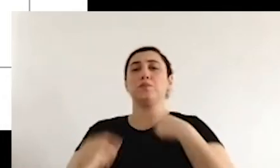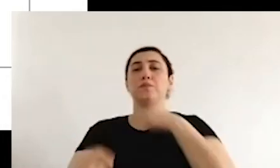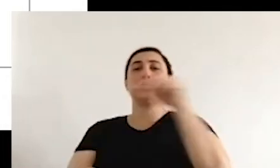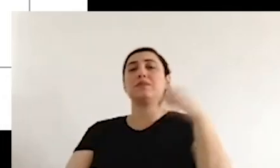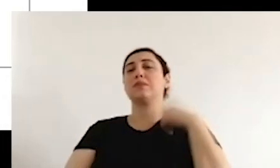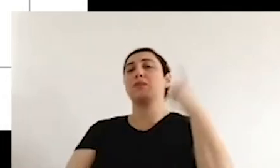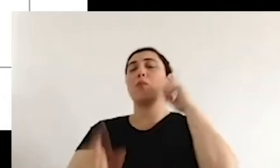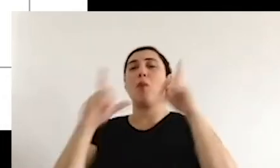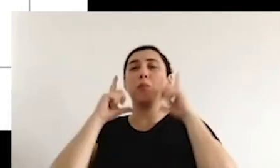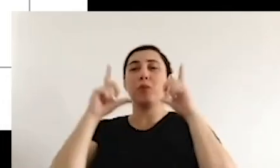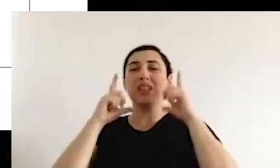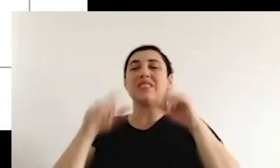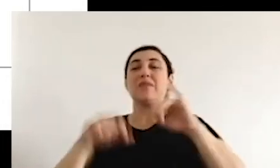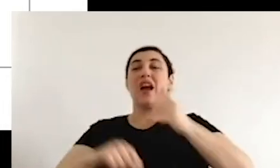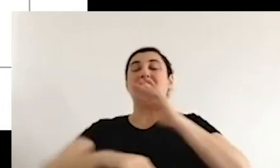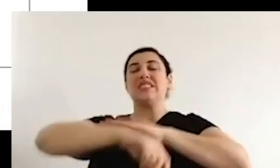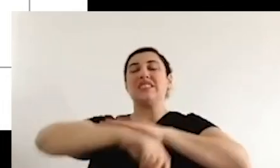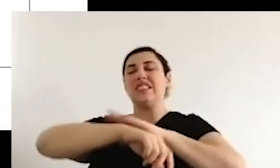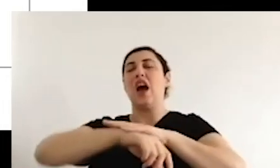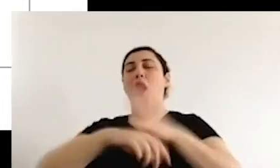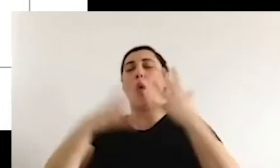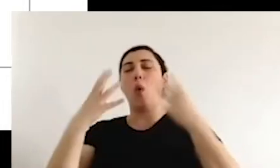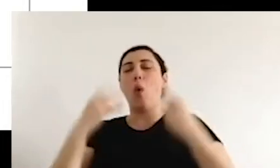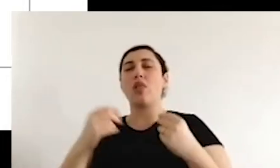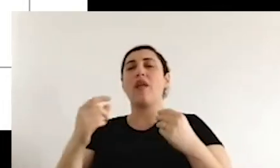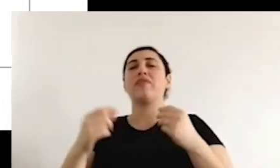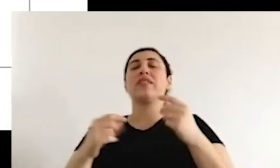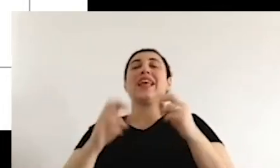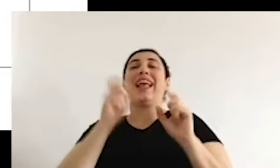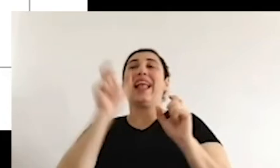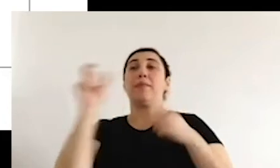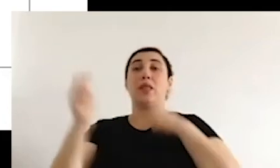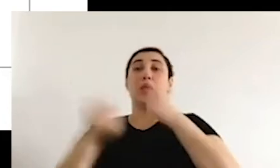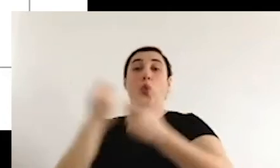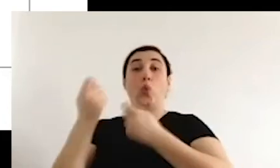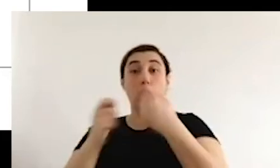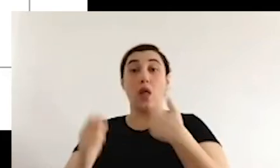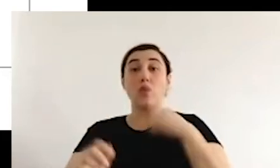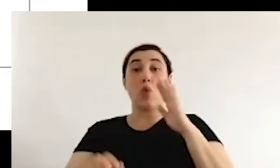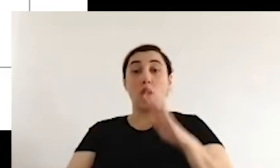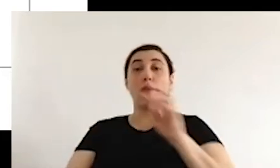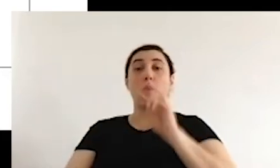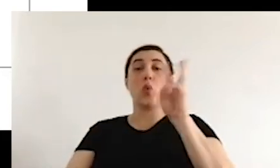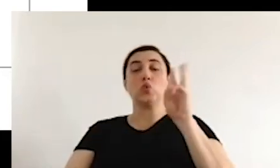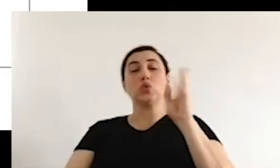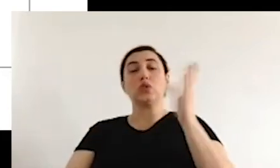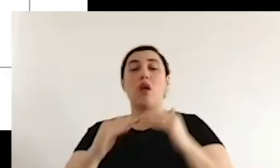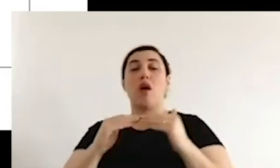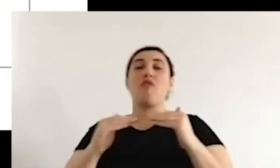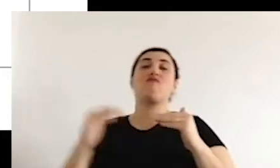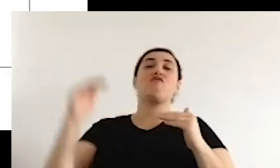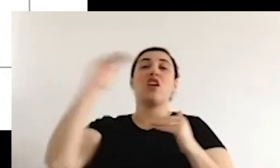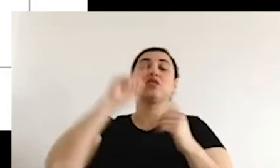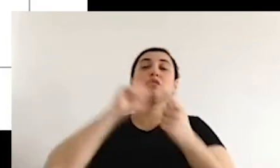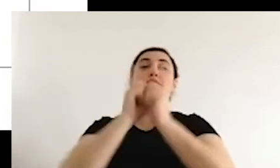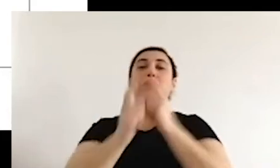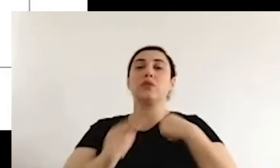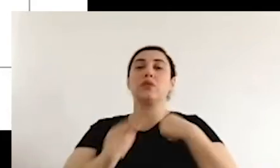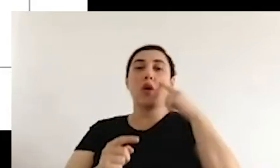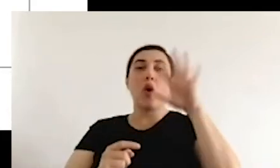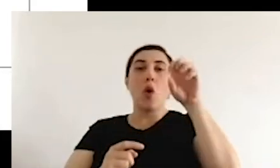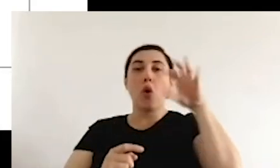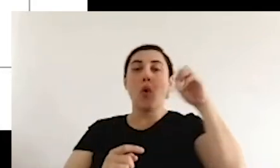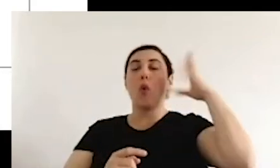the other concepts we can add into this definition. So, we can, in fact, end up with more than 30